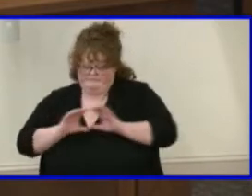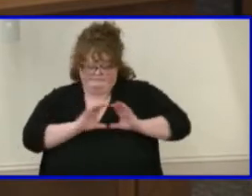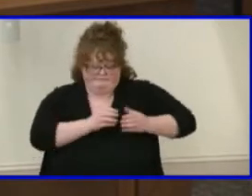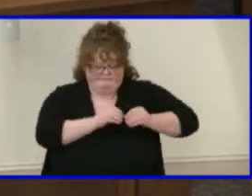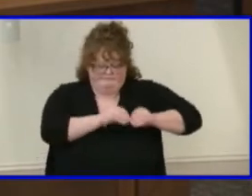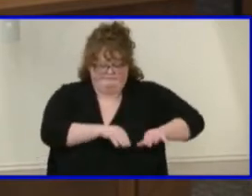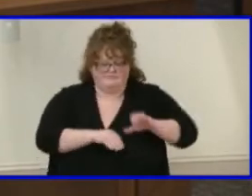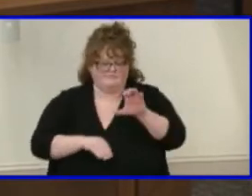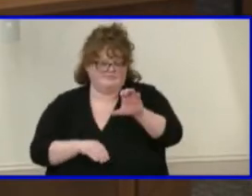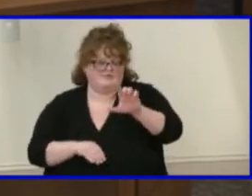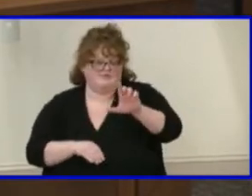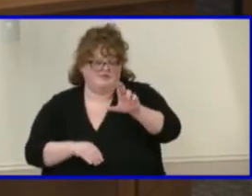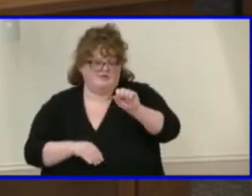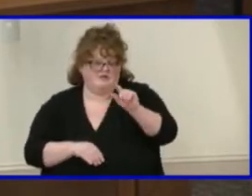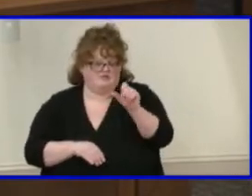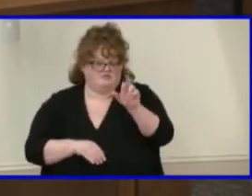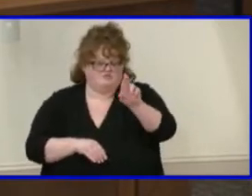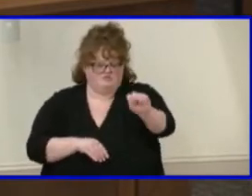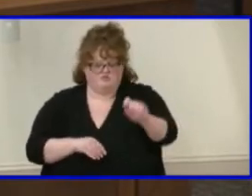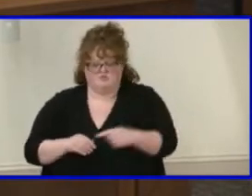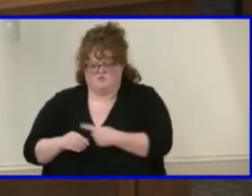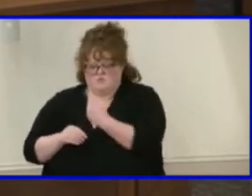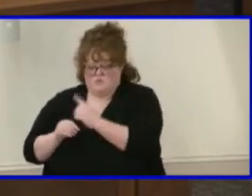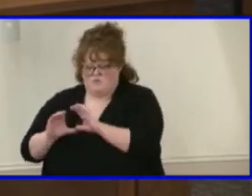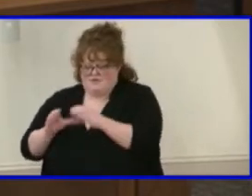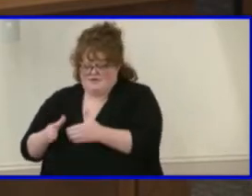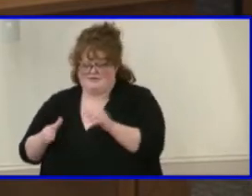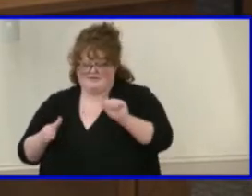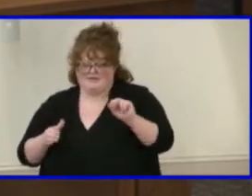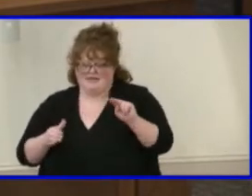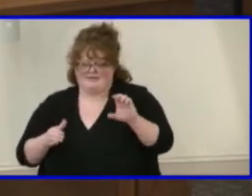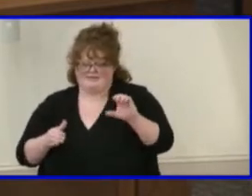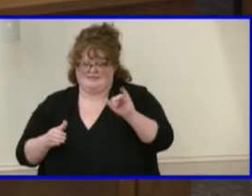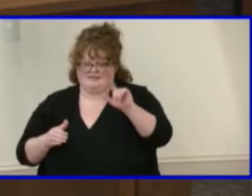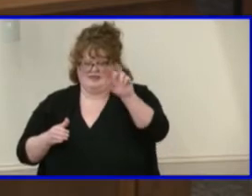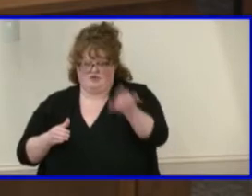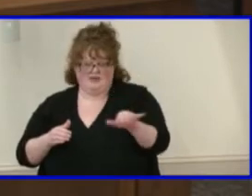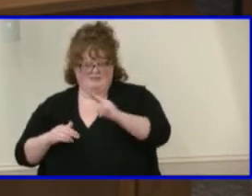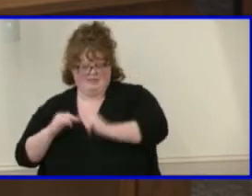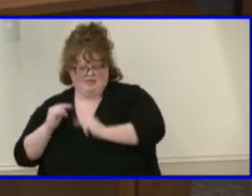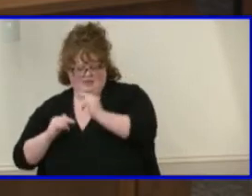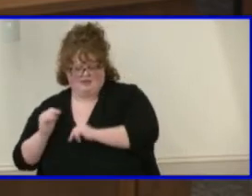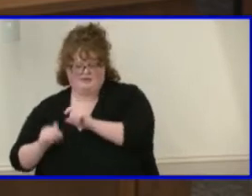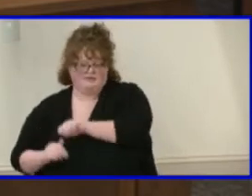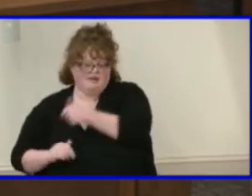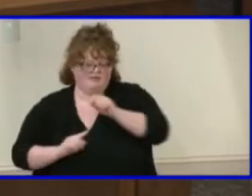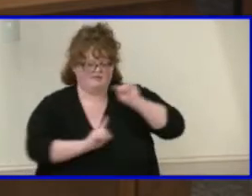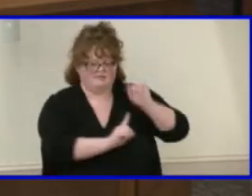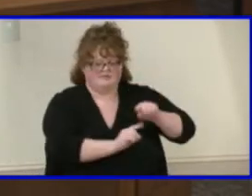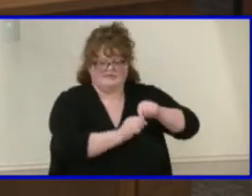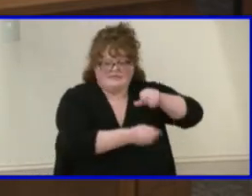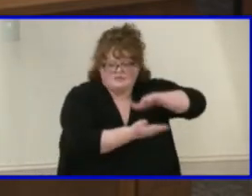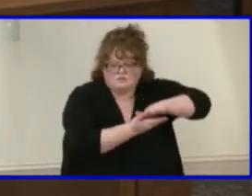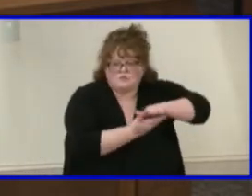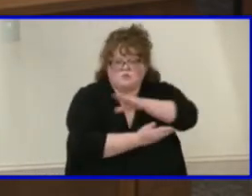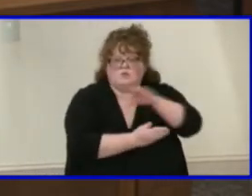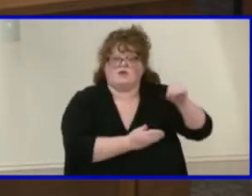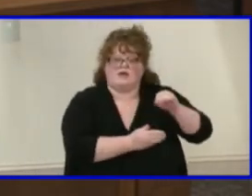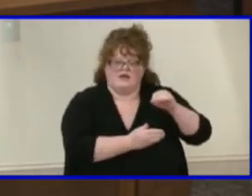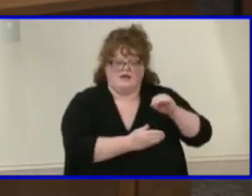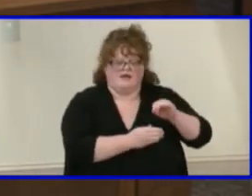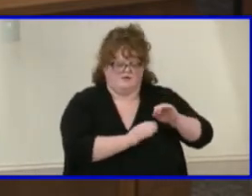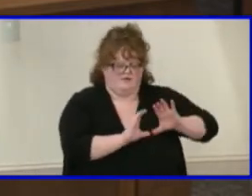one of these has been in an ancillary building. The other was at a school and was isolated to a support area.